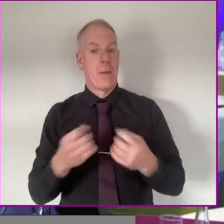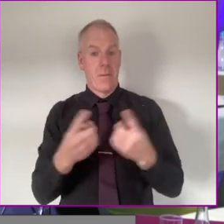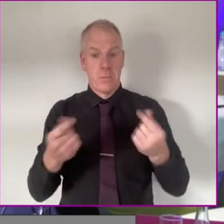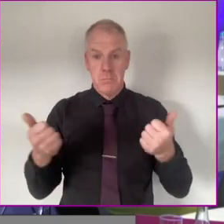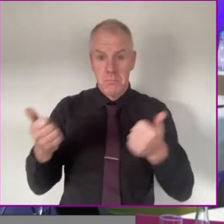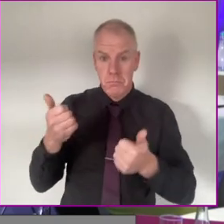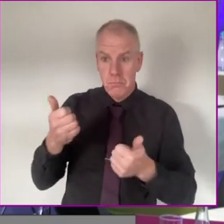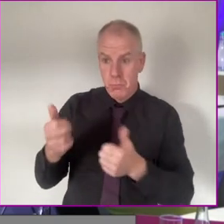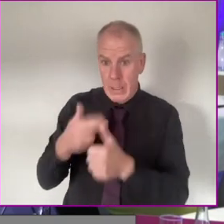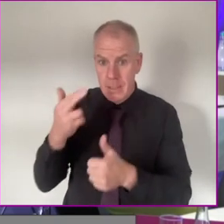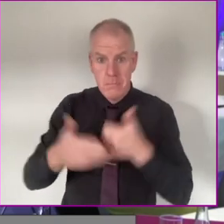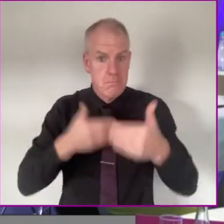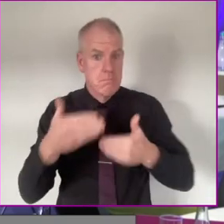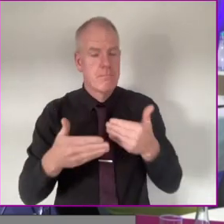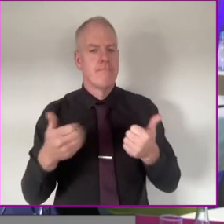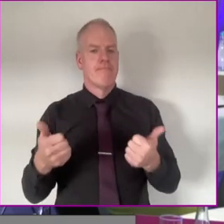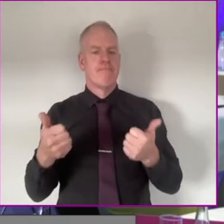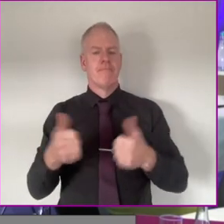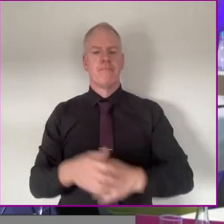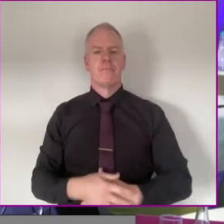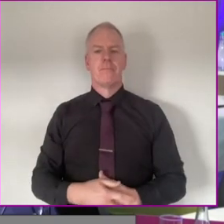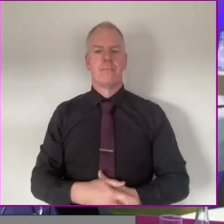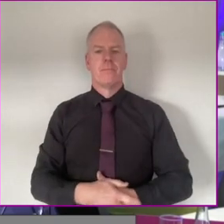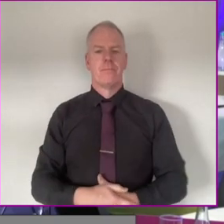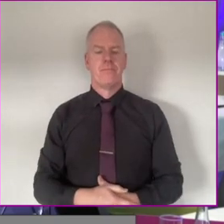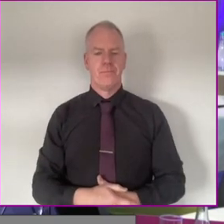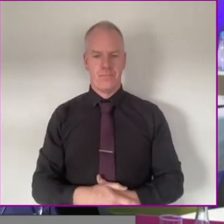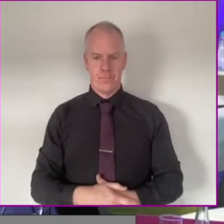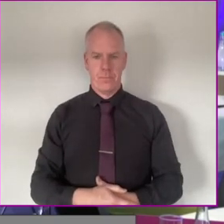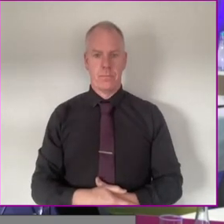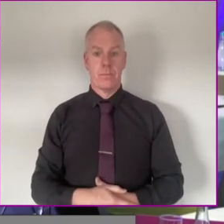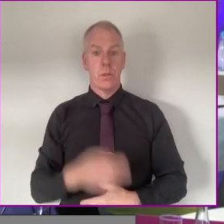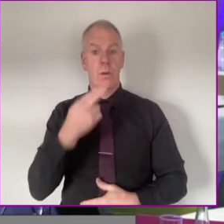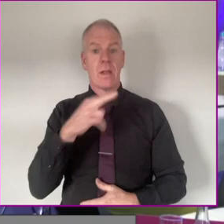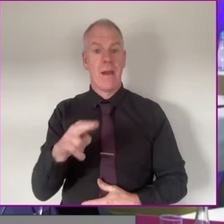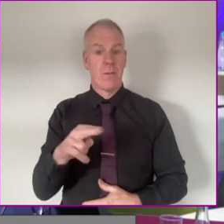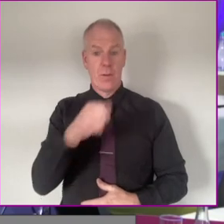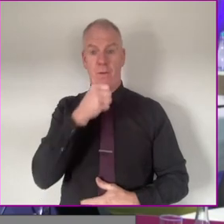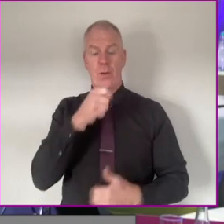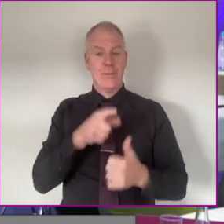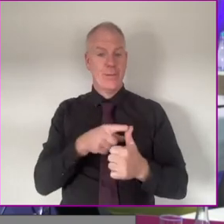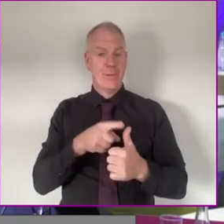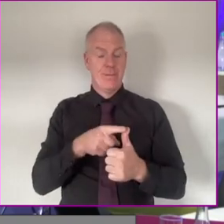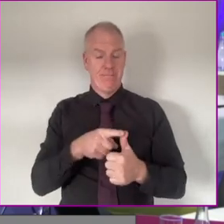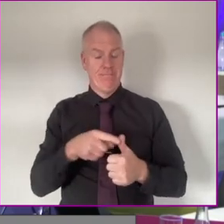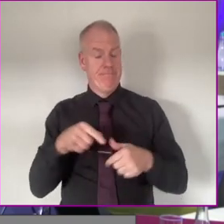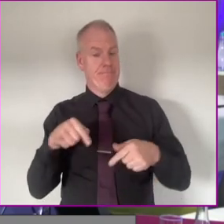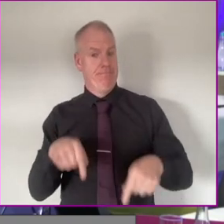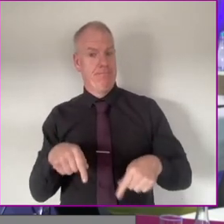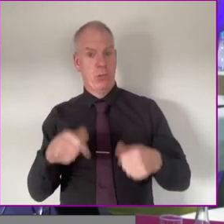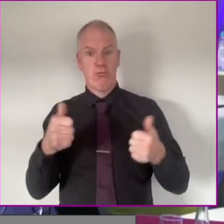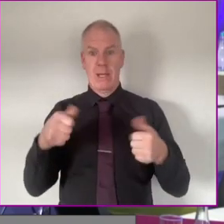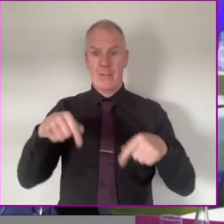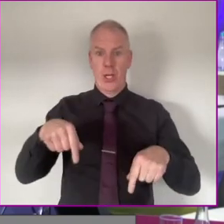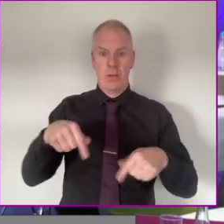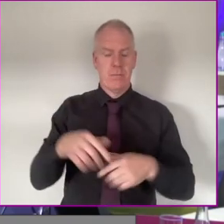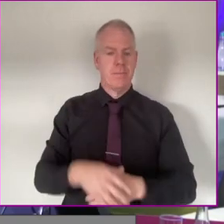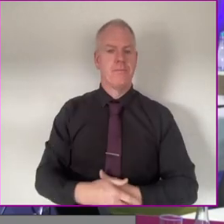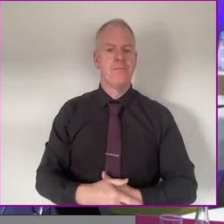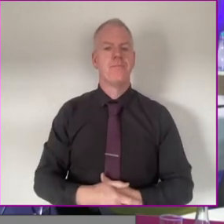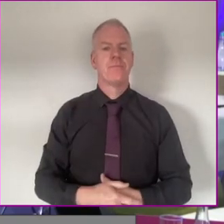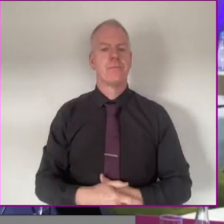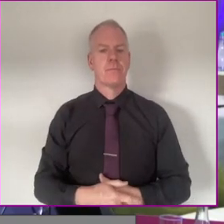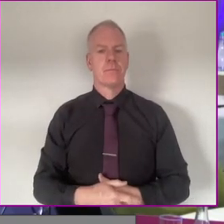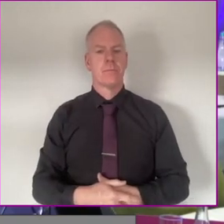All right, everybody comfortable? Ready to go? Great. Okay. So, good afternoon, I guess, at this stage, everybody. It's great to be